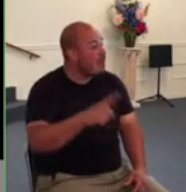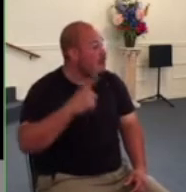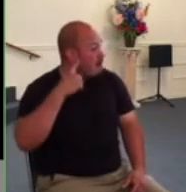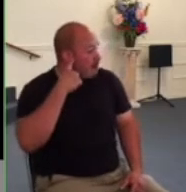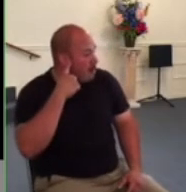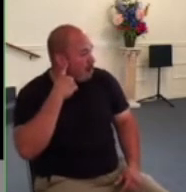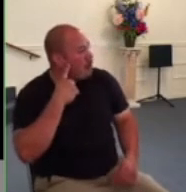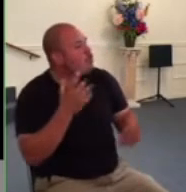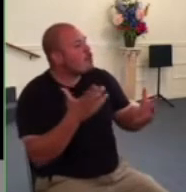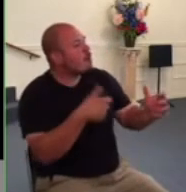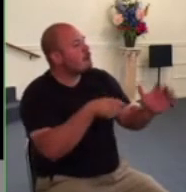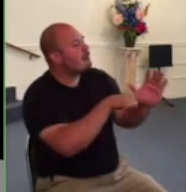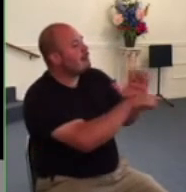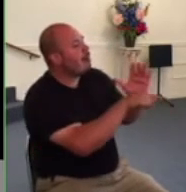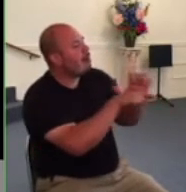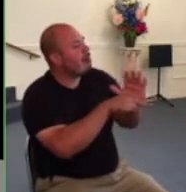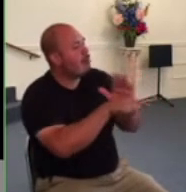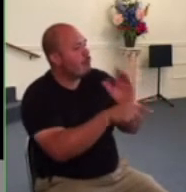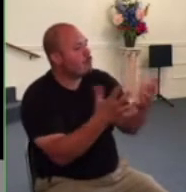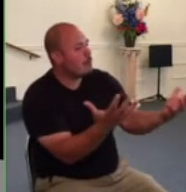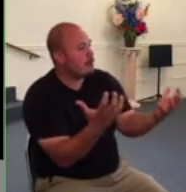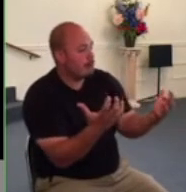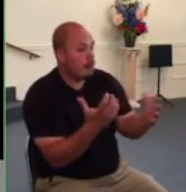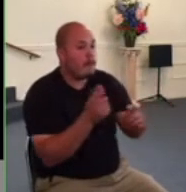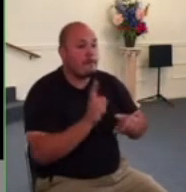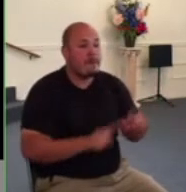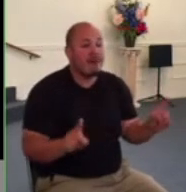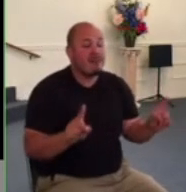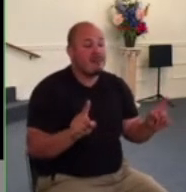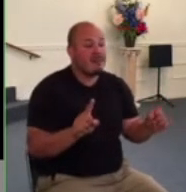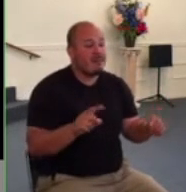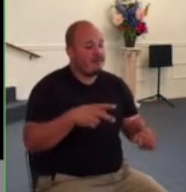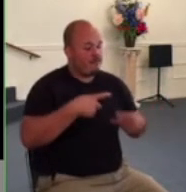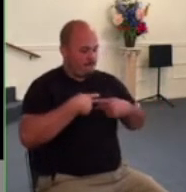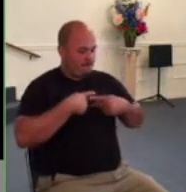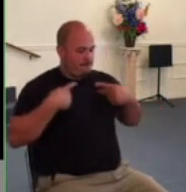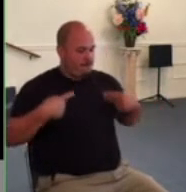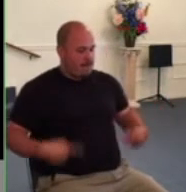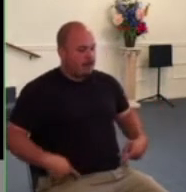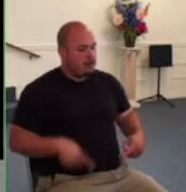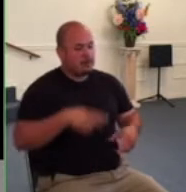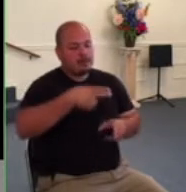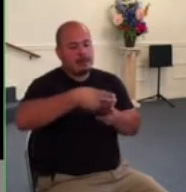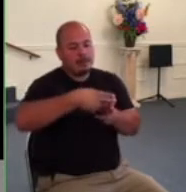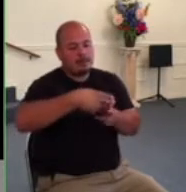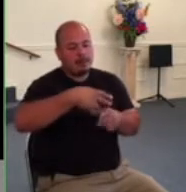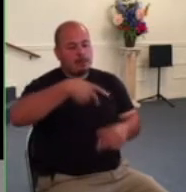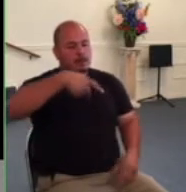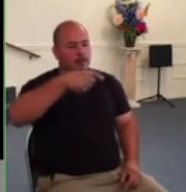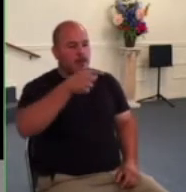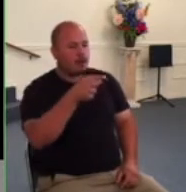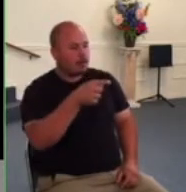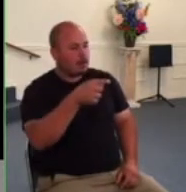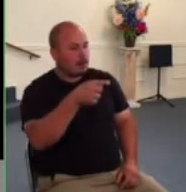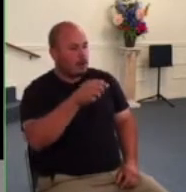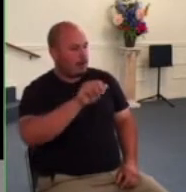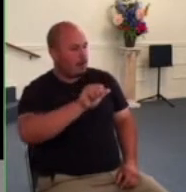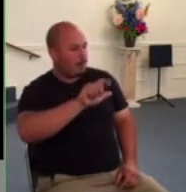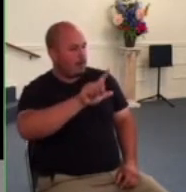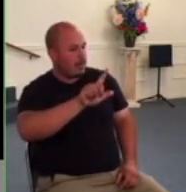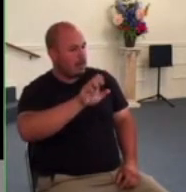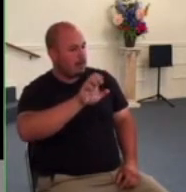to death but a pharisee named gamaliel a teacher of the law who was honored by all the people